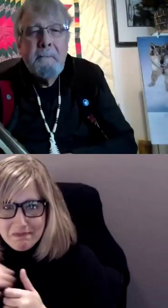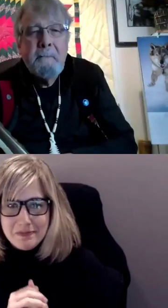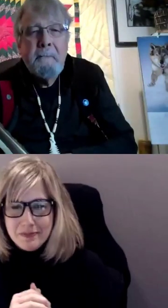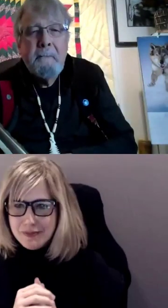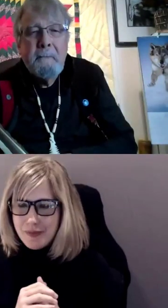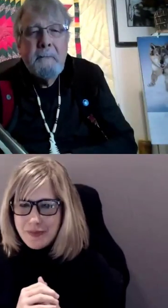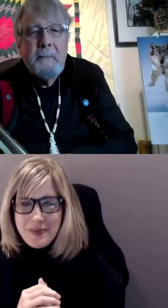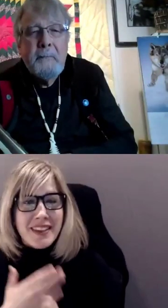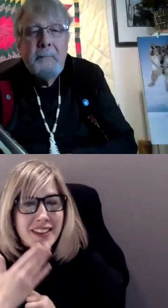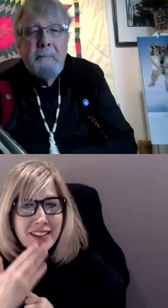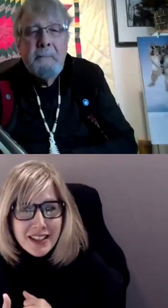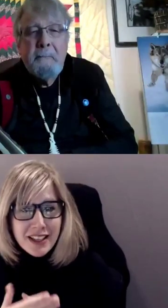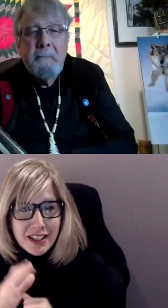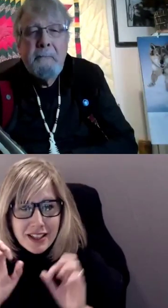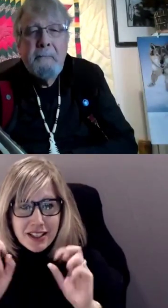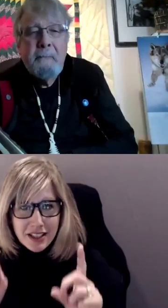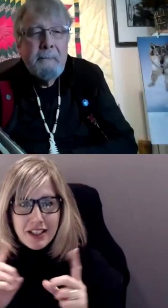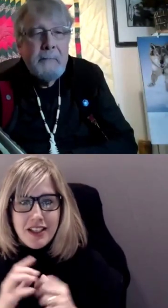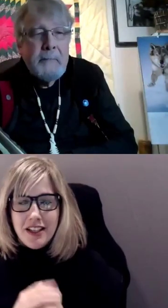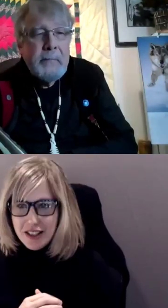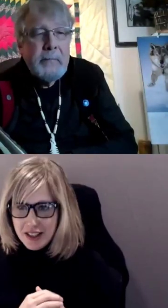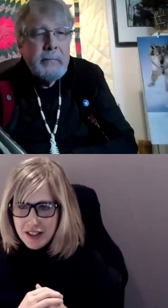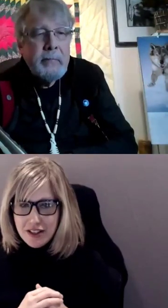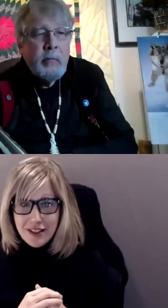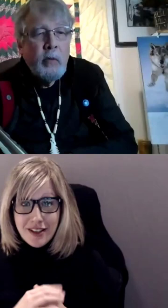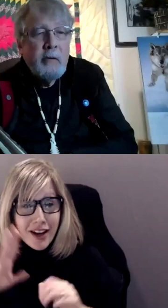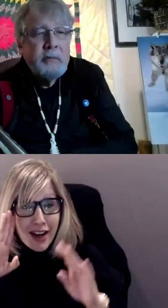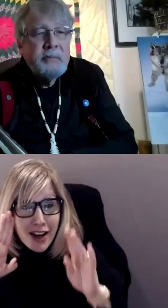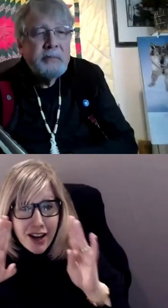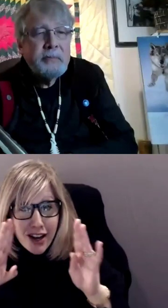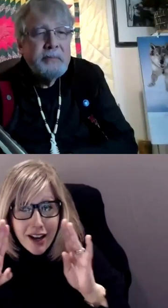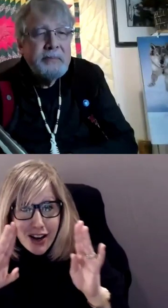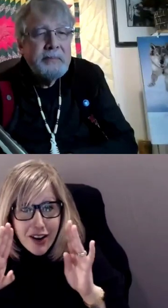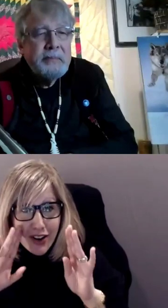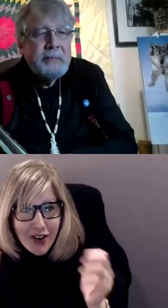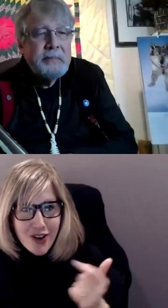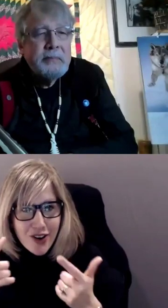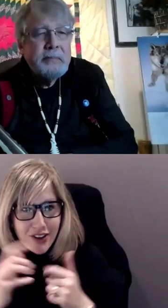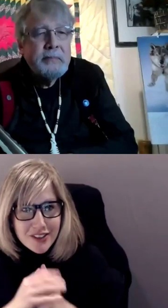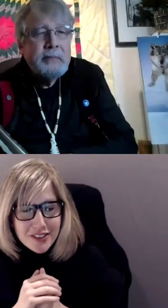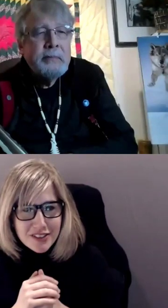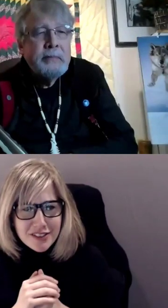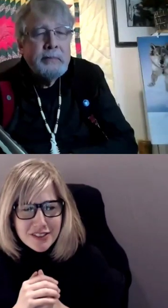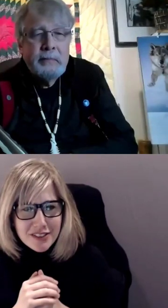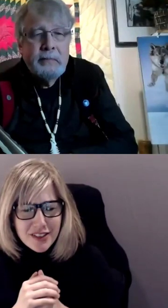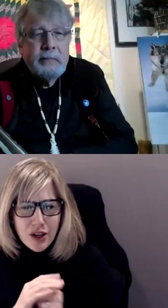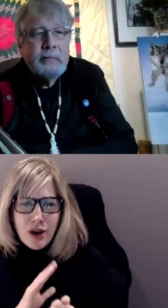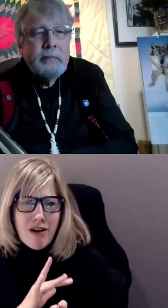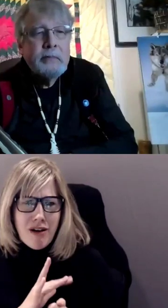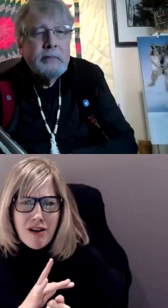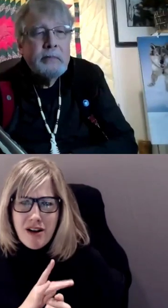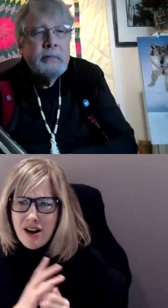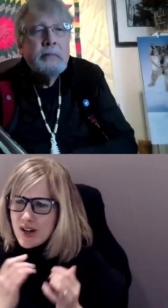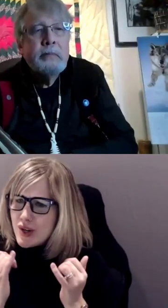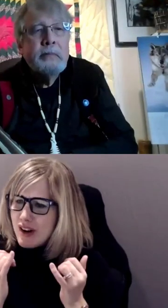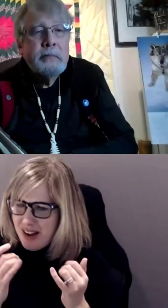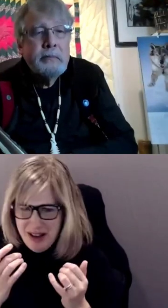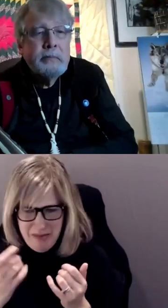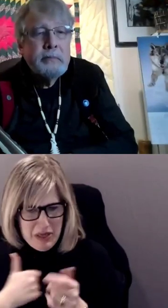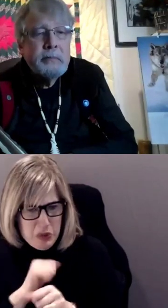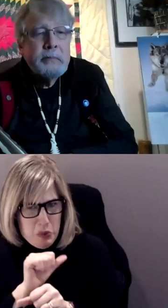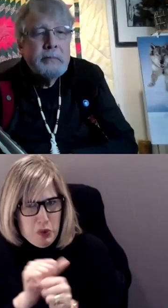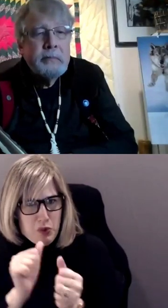thank you ed greetings all wonderful to be in this important work with you